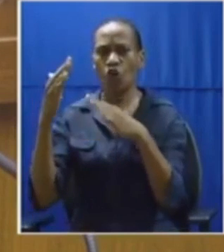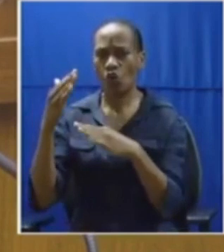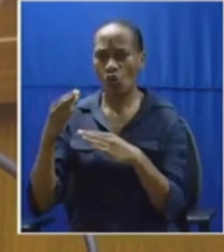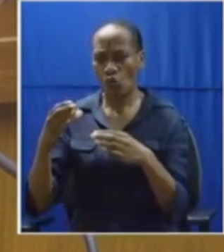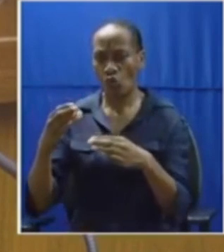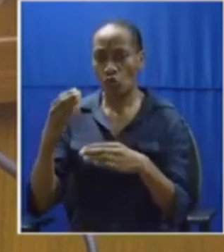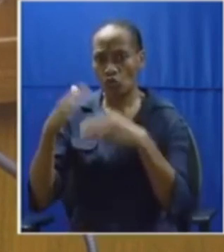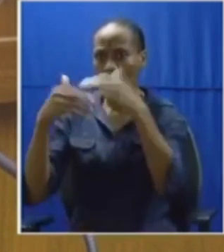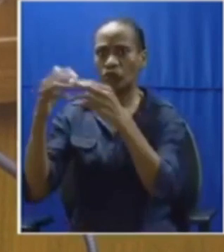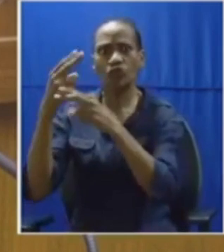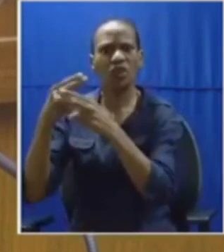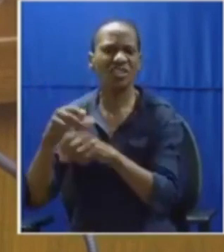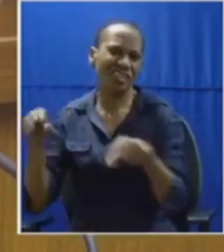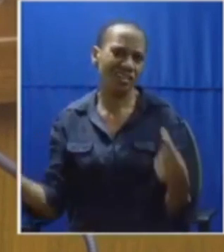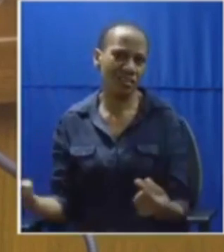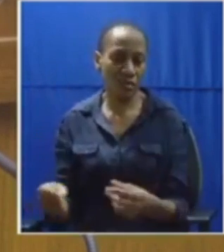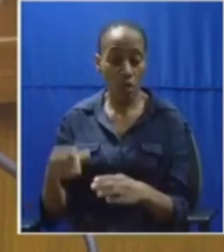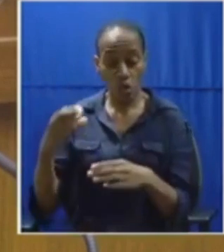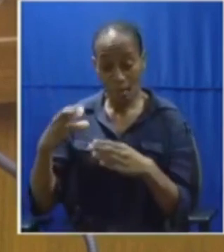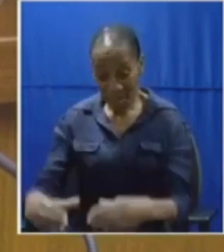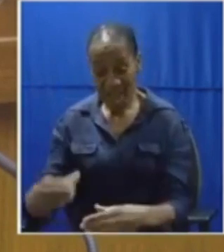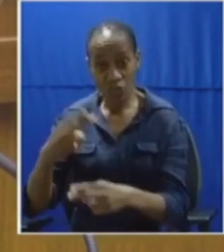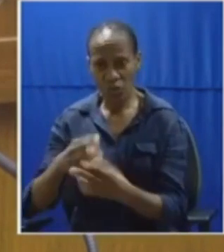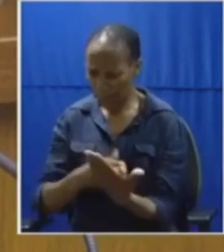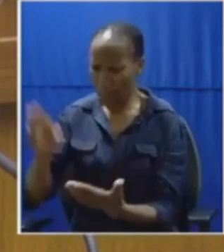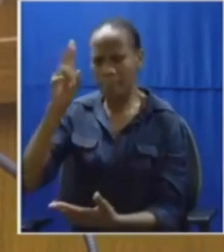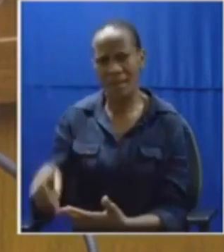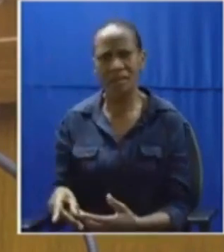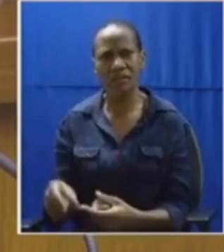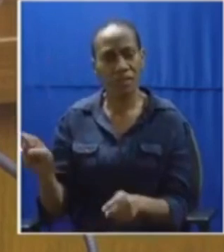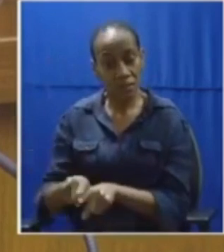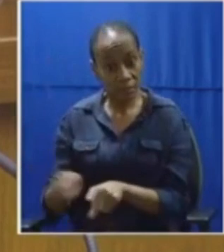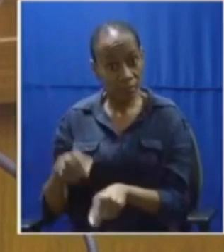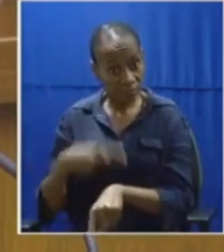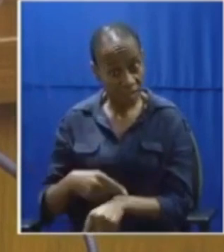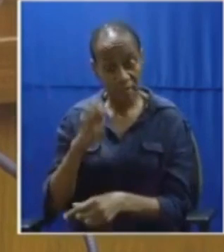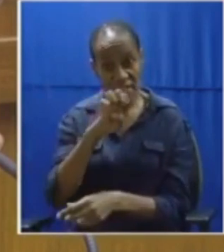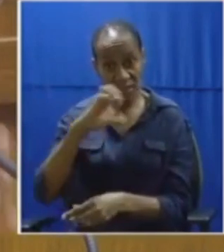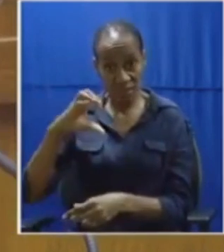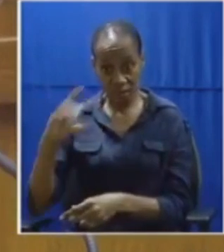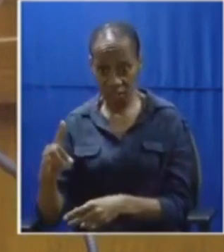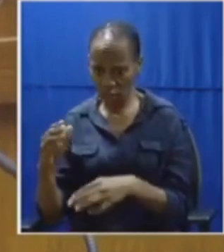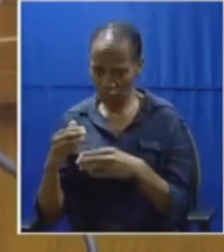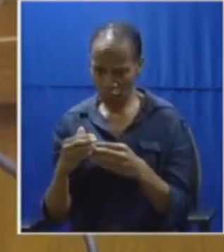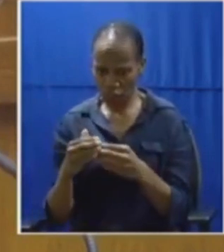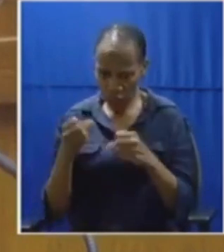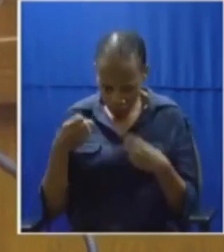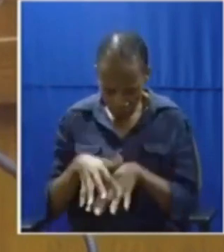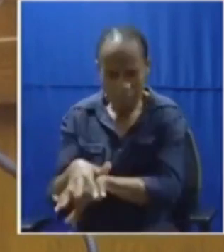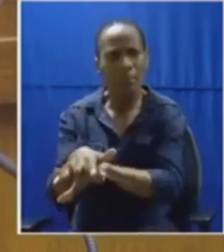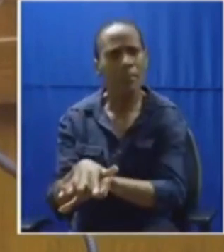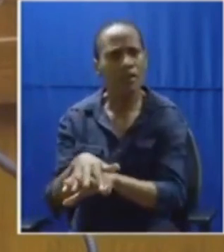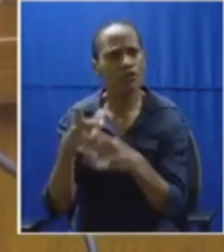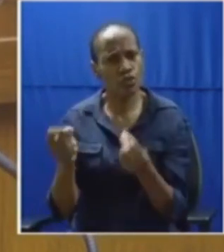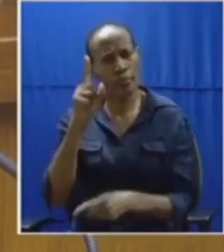school infrastructure abolish pit toilets then roll out comprehensive ecd without with a common curriculum